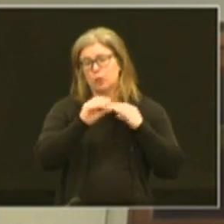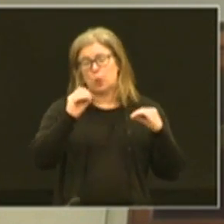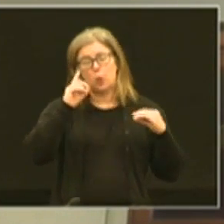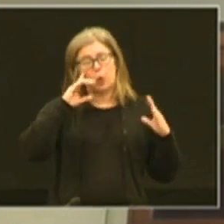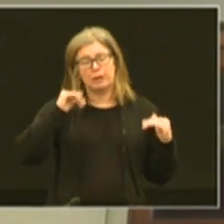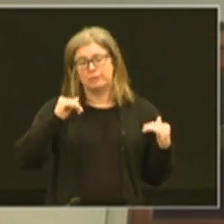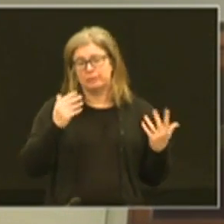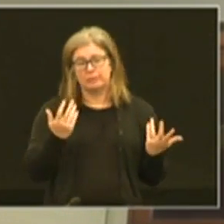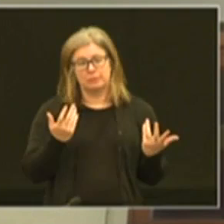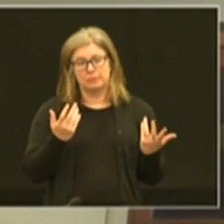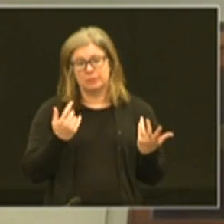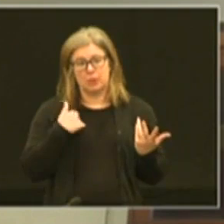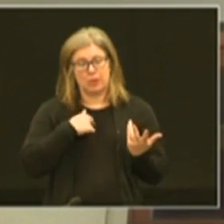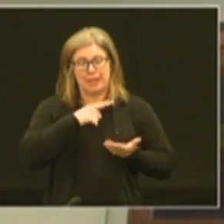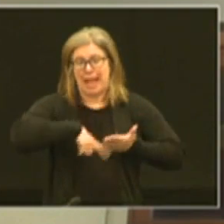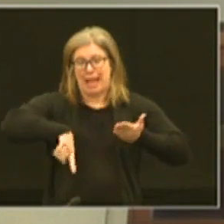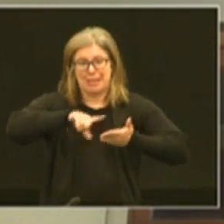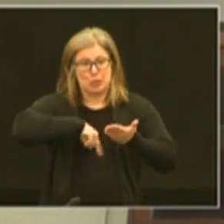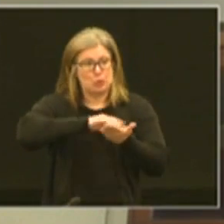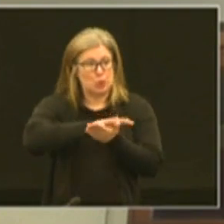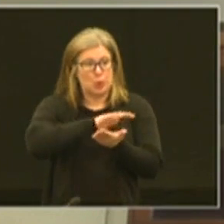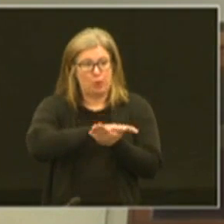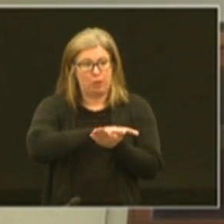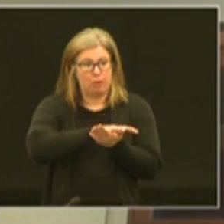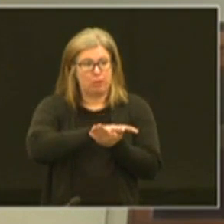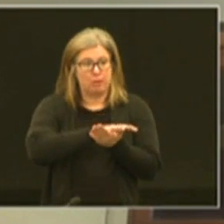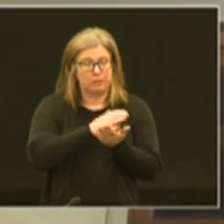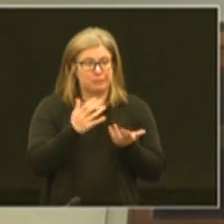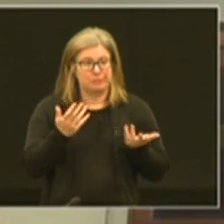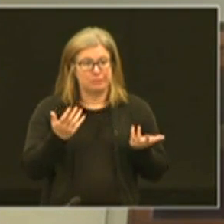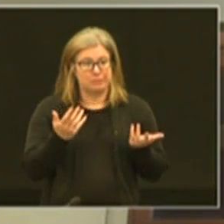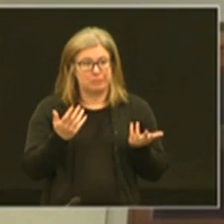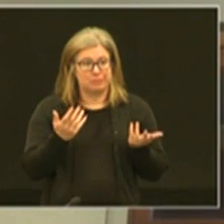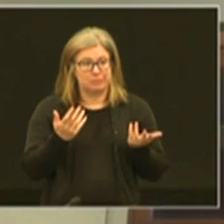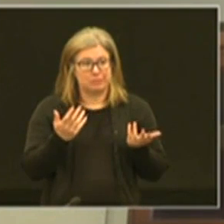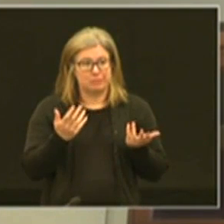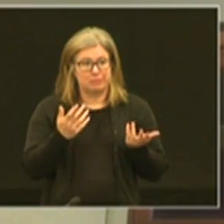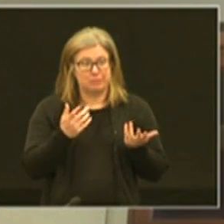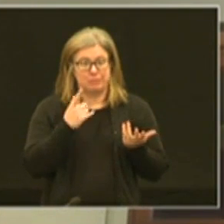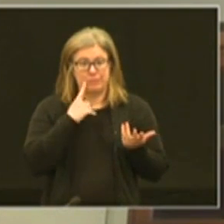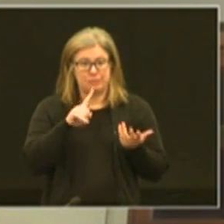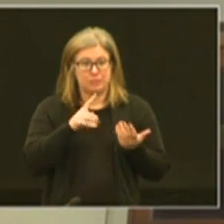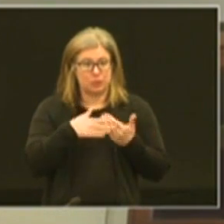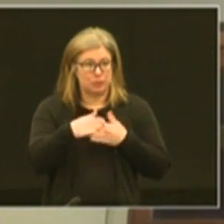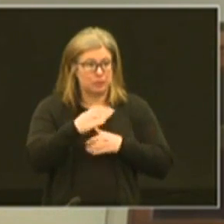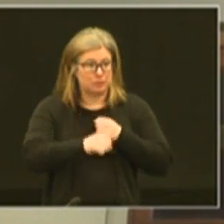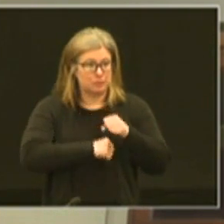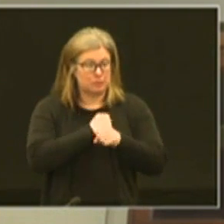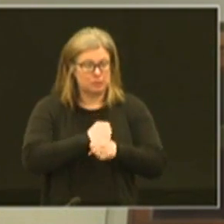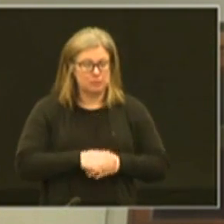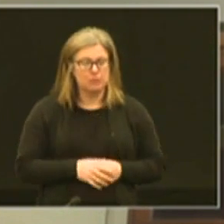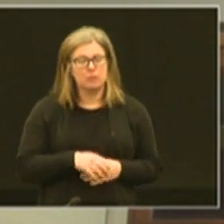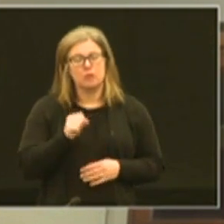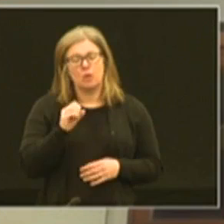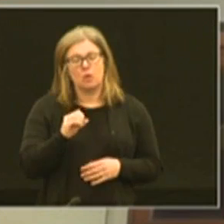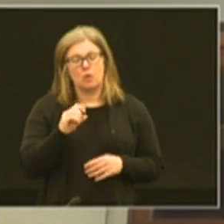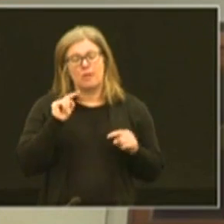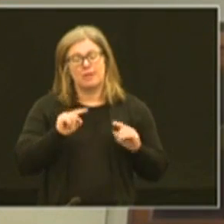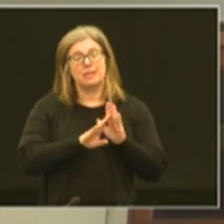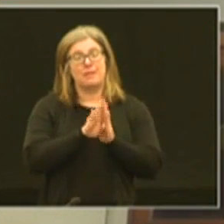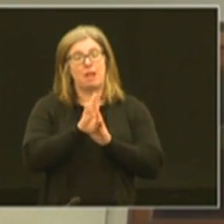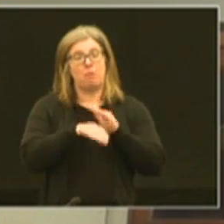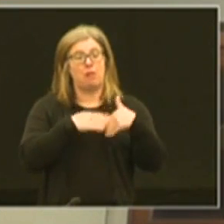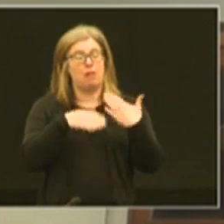all that we would be canceling school time or the rest of the year. And so as this